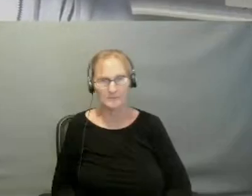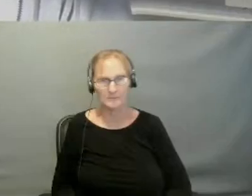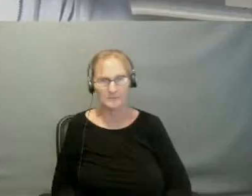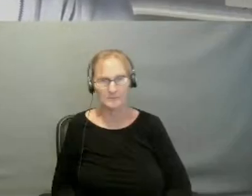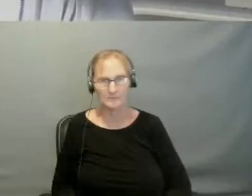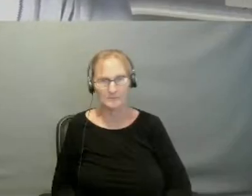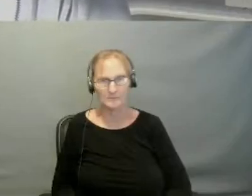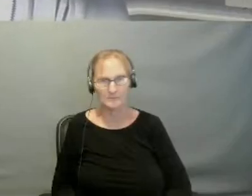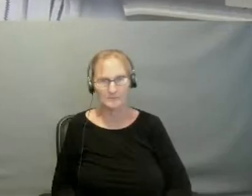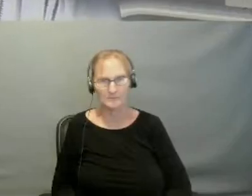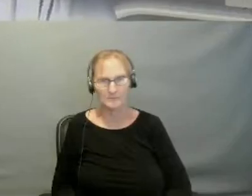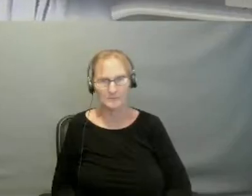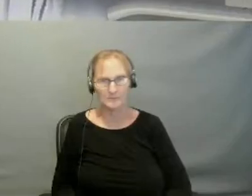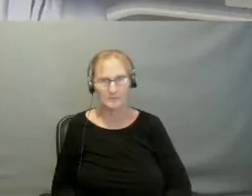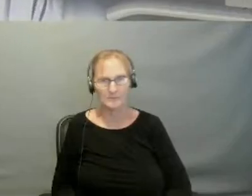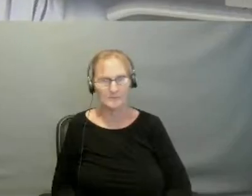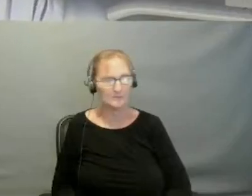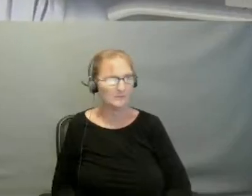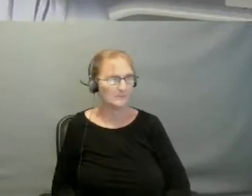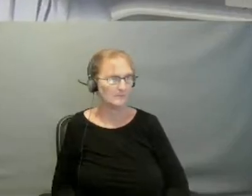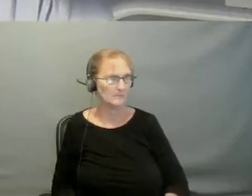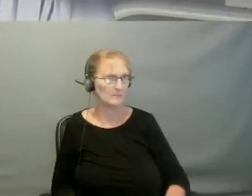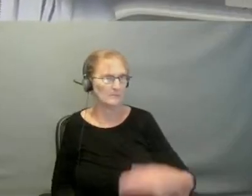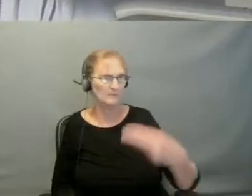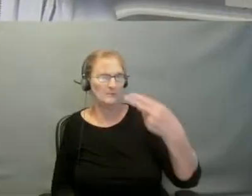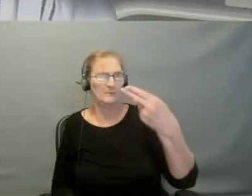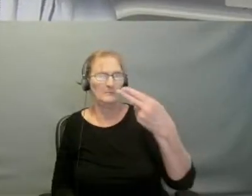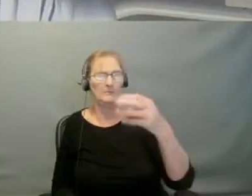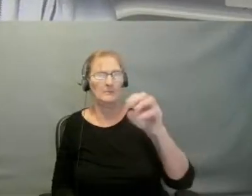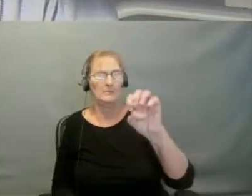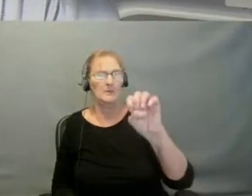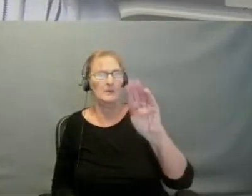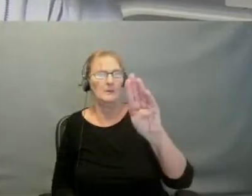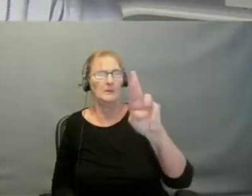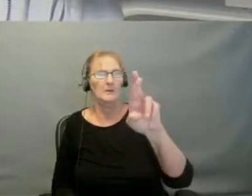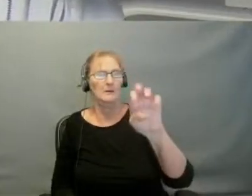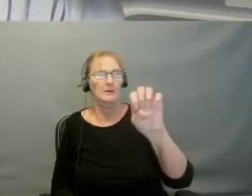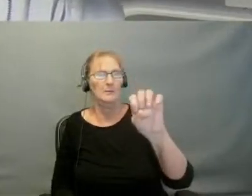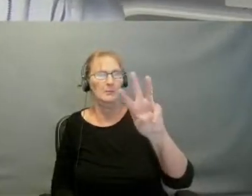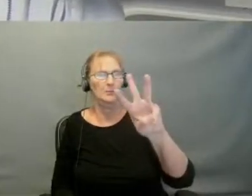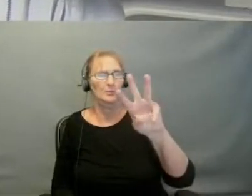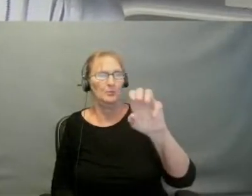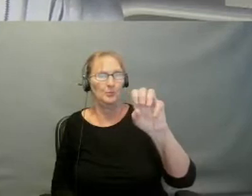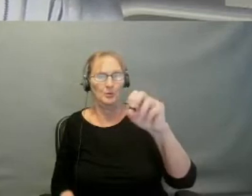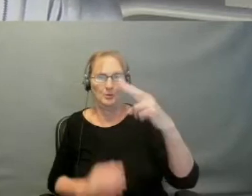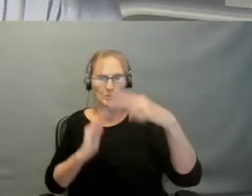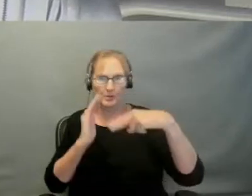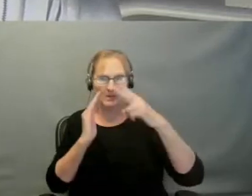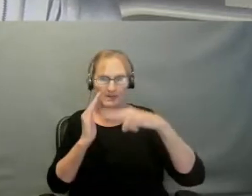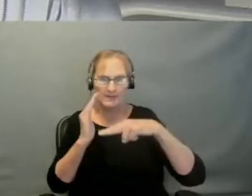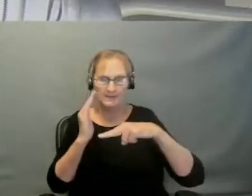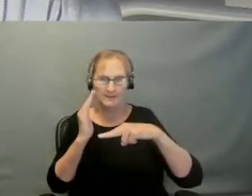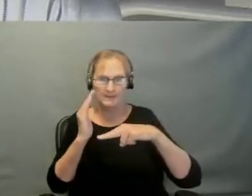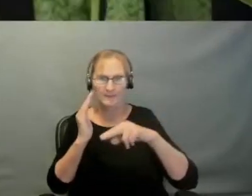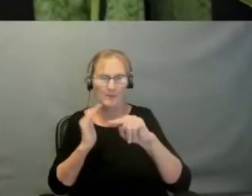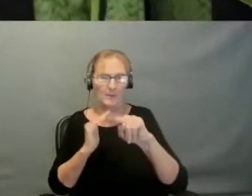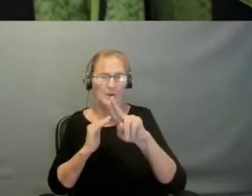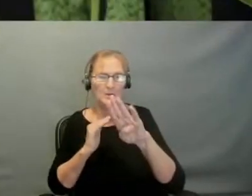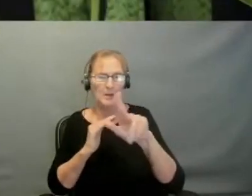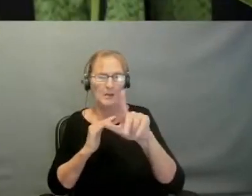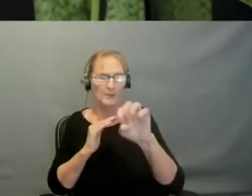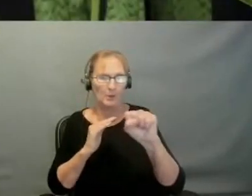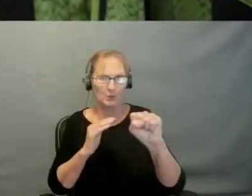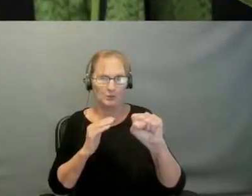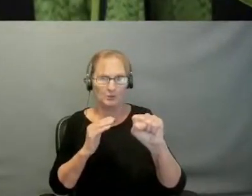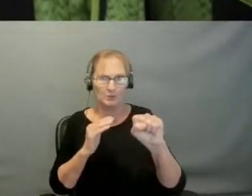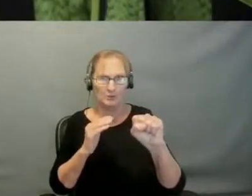Our Hebrew reading for today is from Numbers chapter 15, verses 37